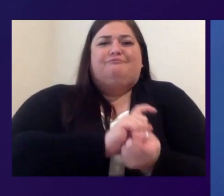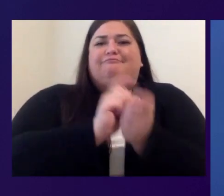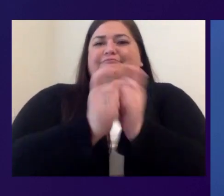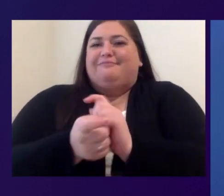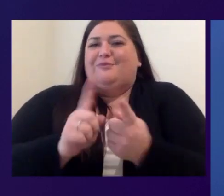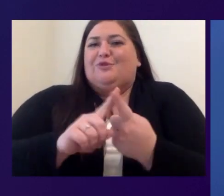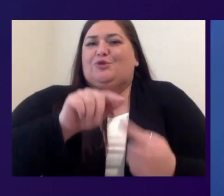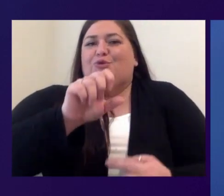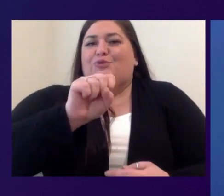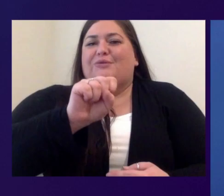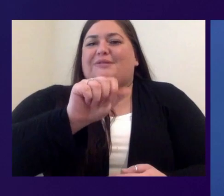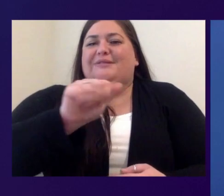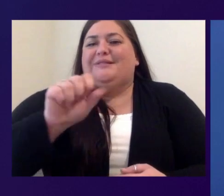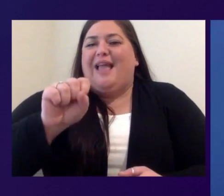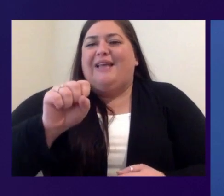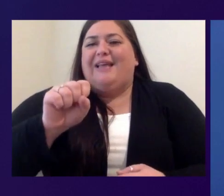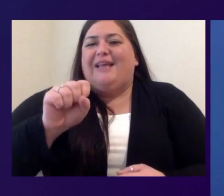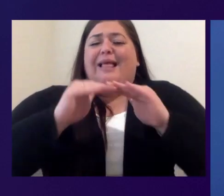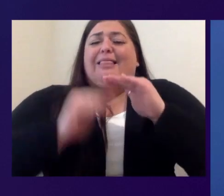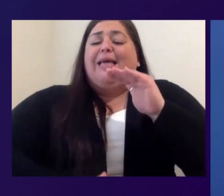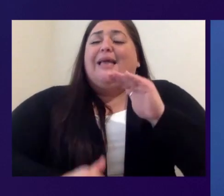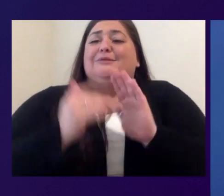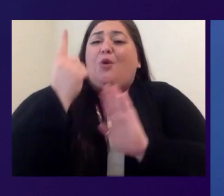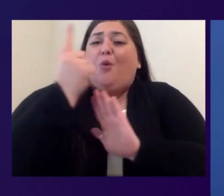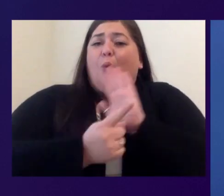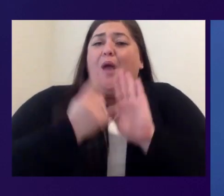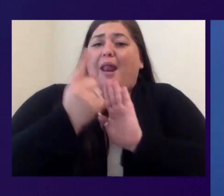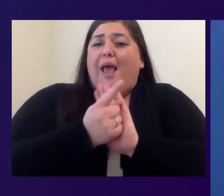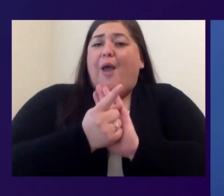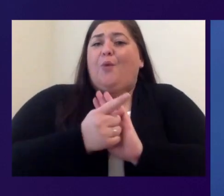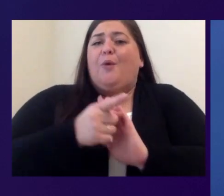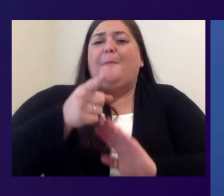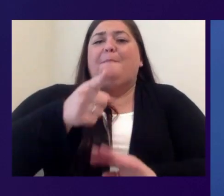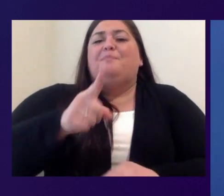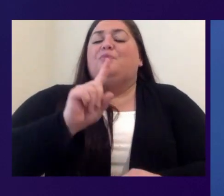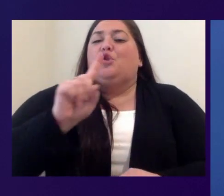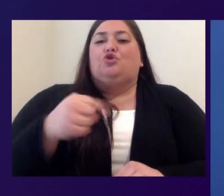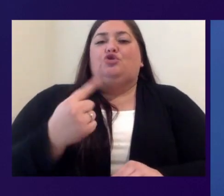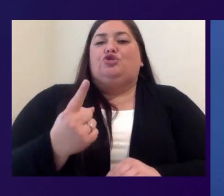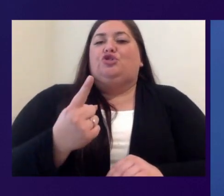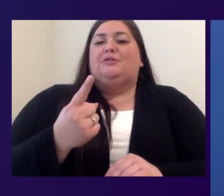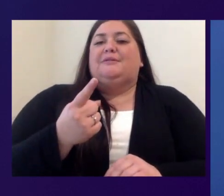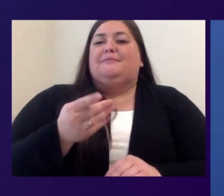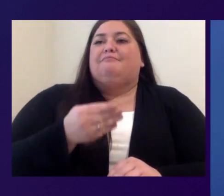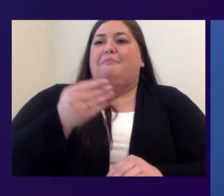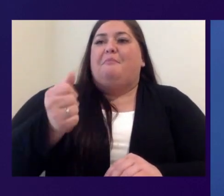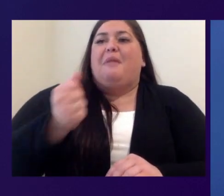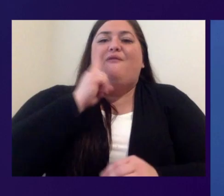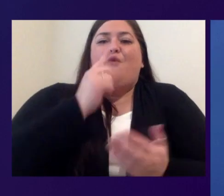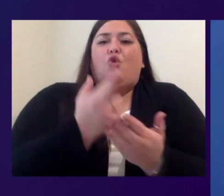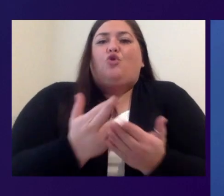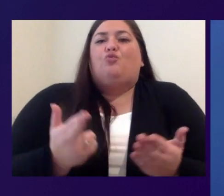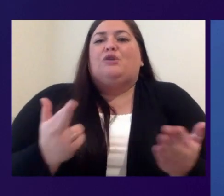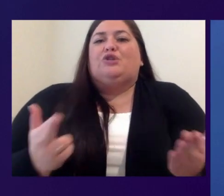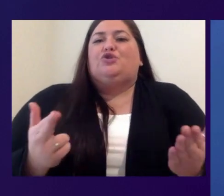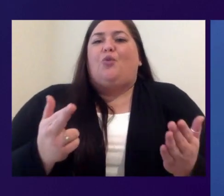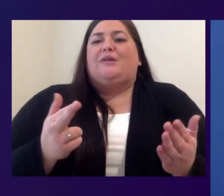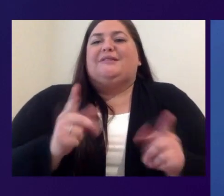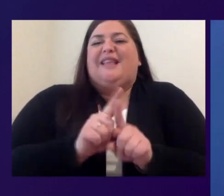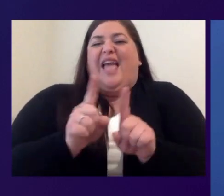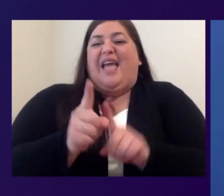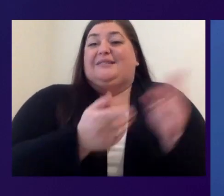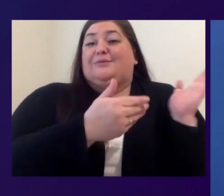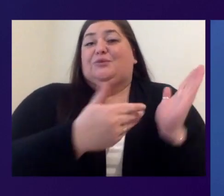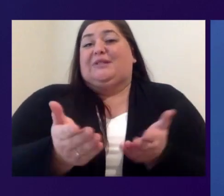you only have to pay for the resources that you're consumed as that app is delivered. So lots and